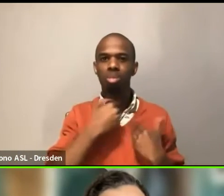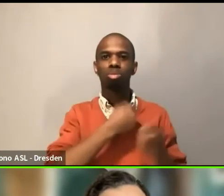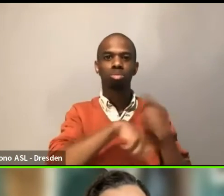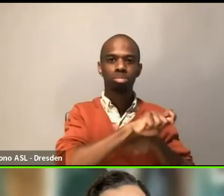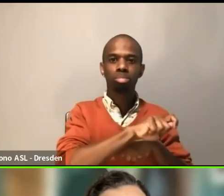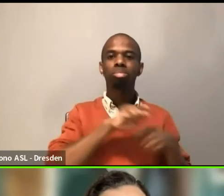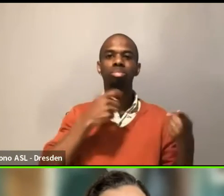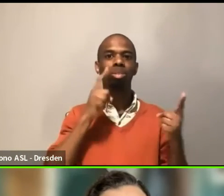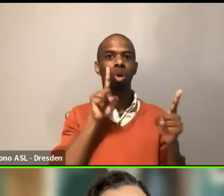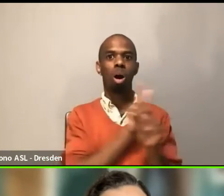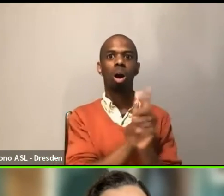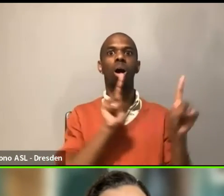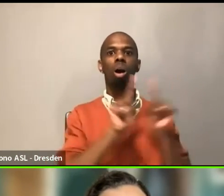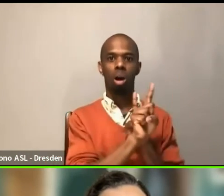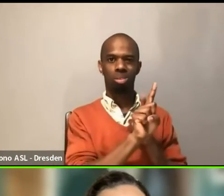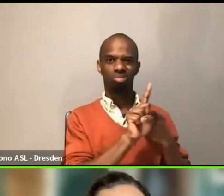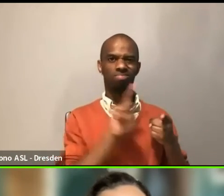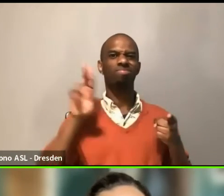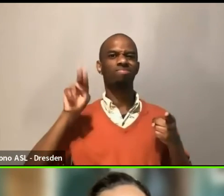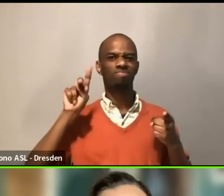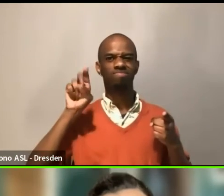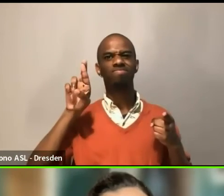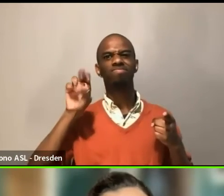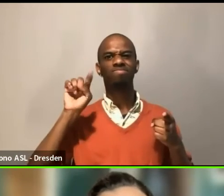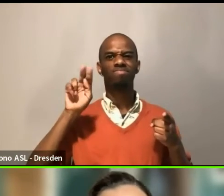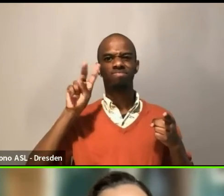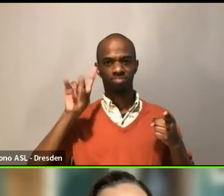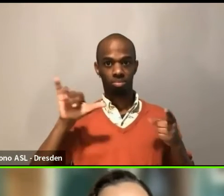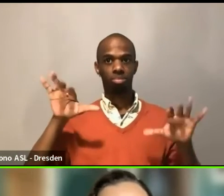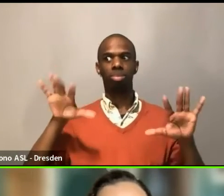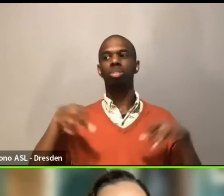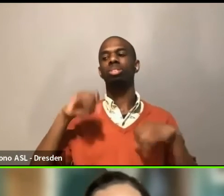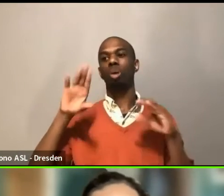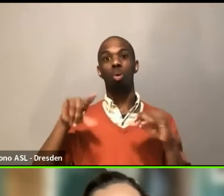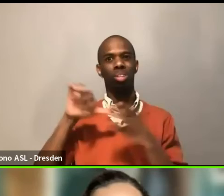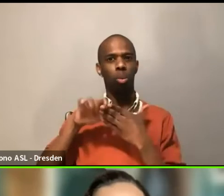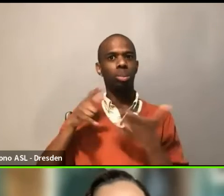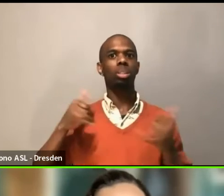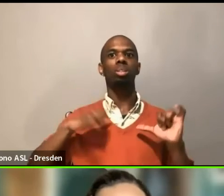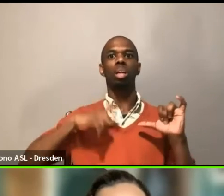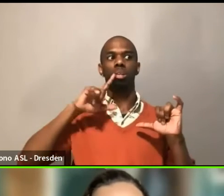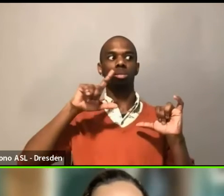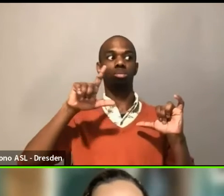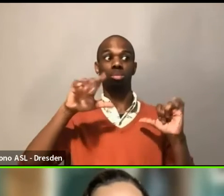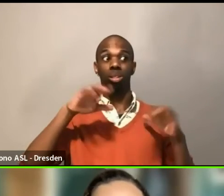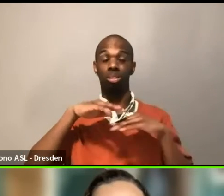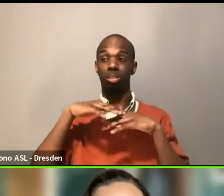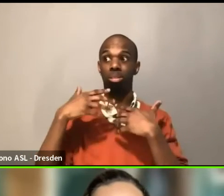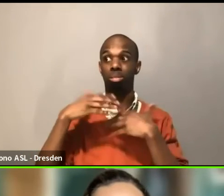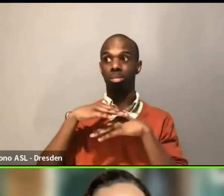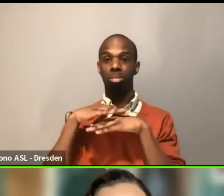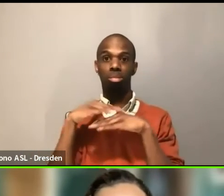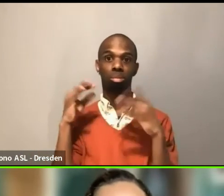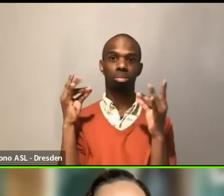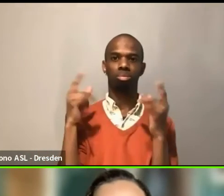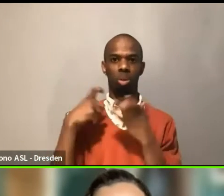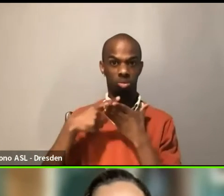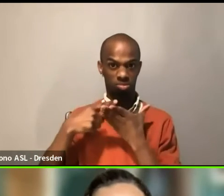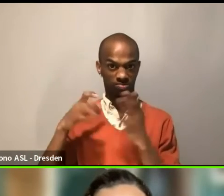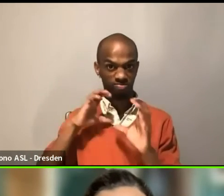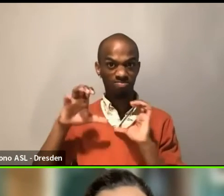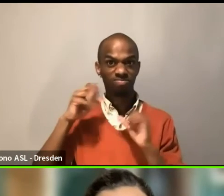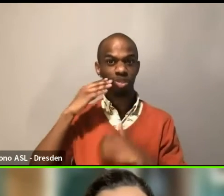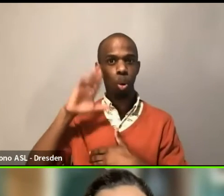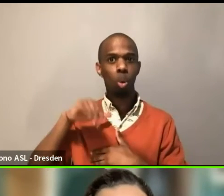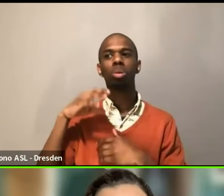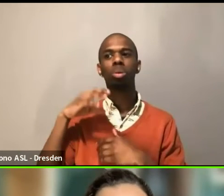uh, and you know, and we'll see. And I think that this is just like that, like, it's the same thing. Like, I don't see